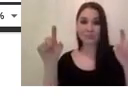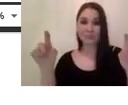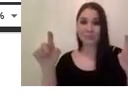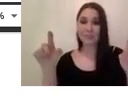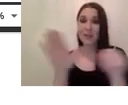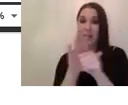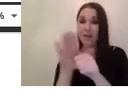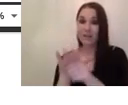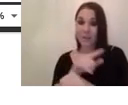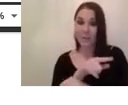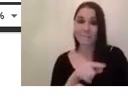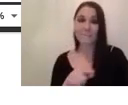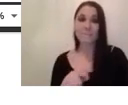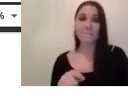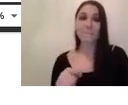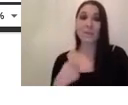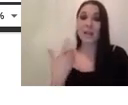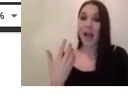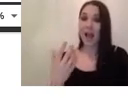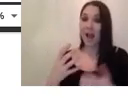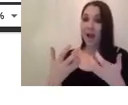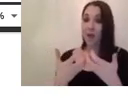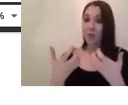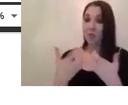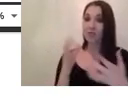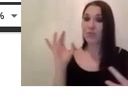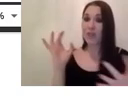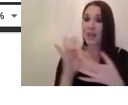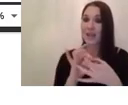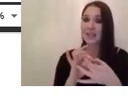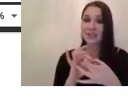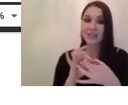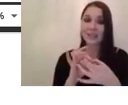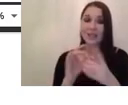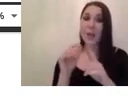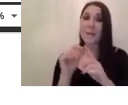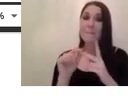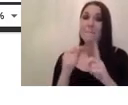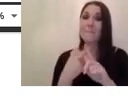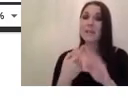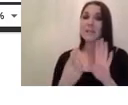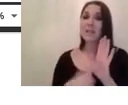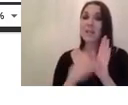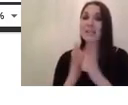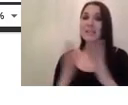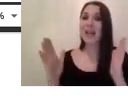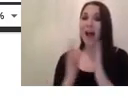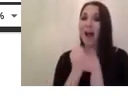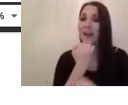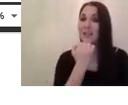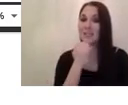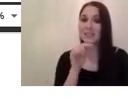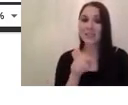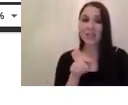and how they are related for instance the pixel size here uh